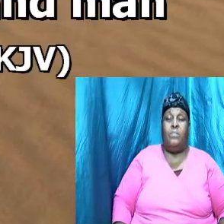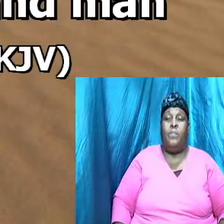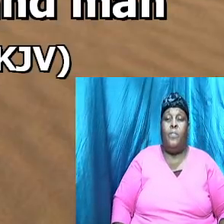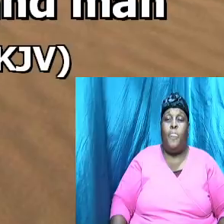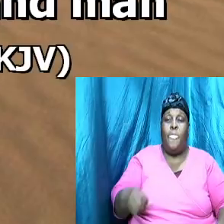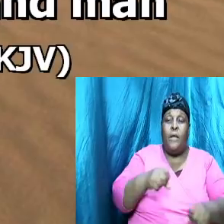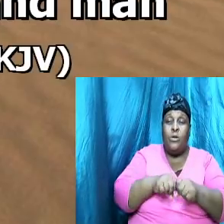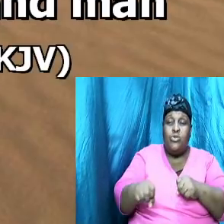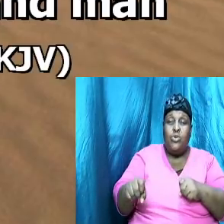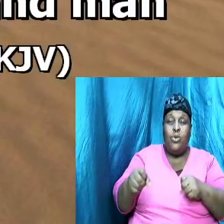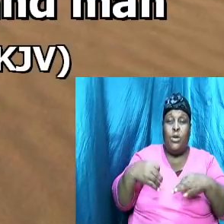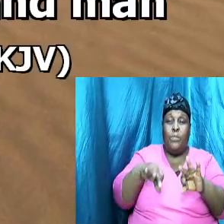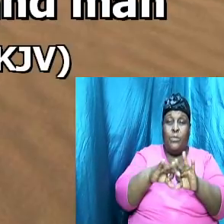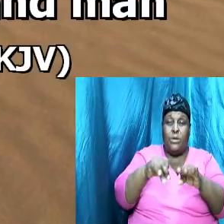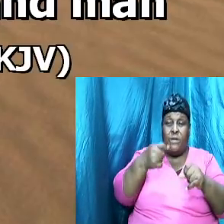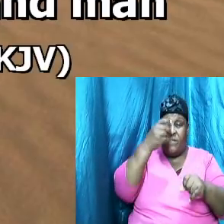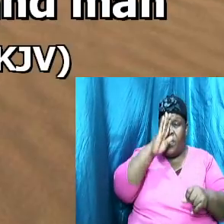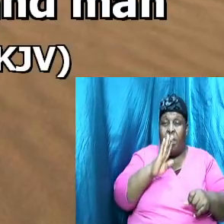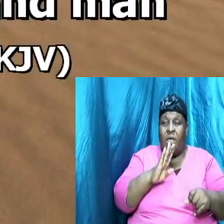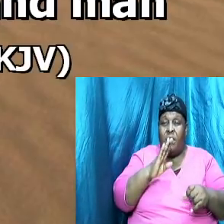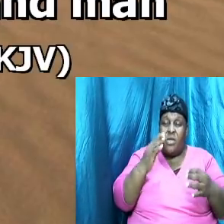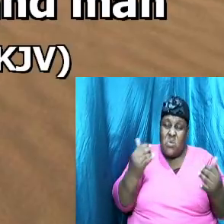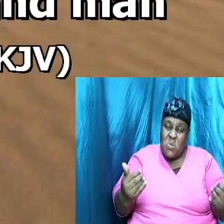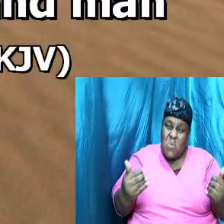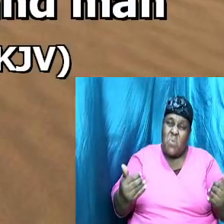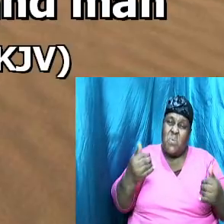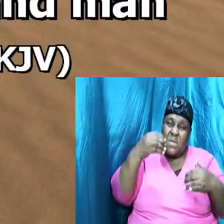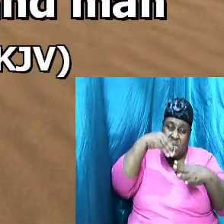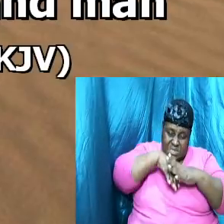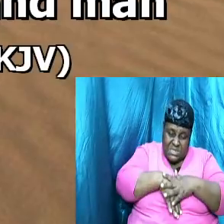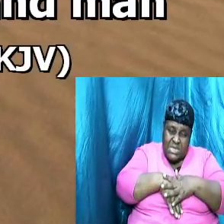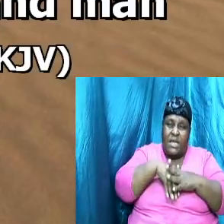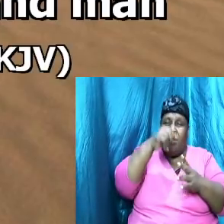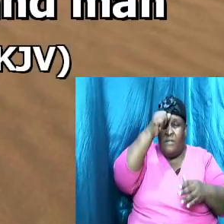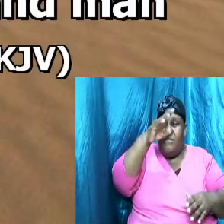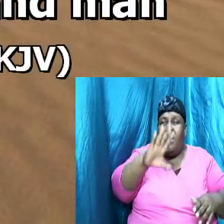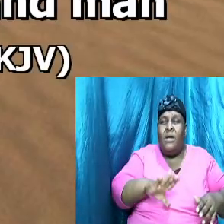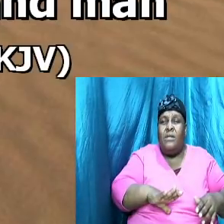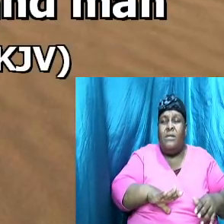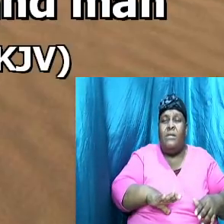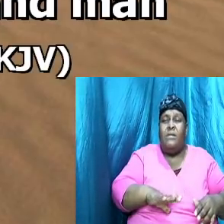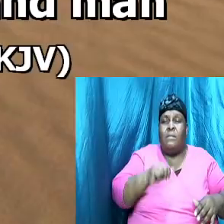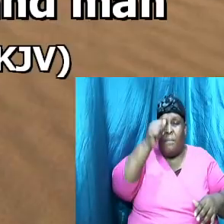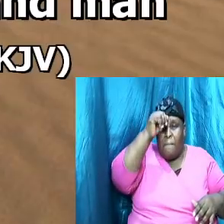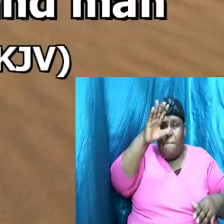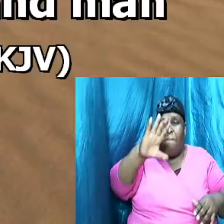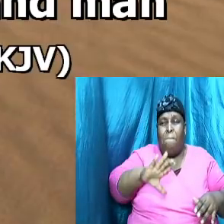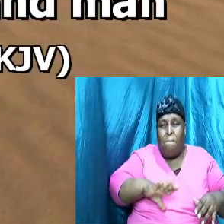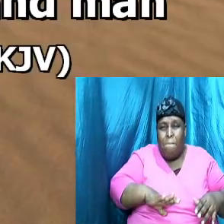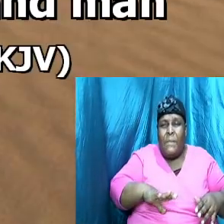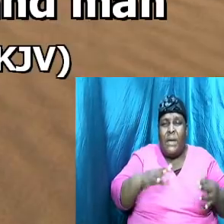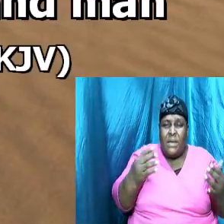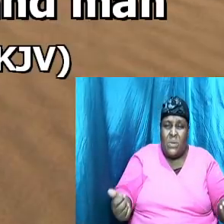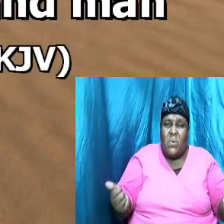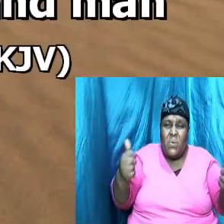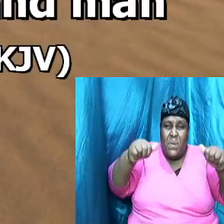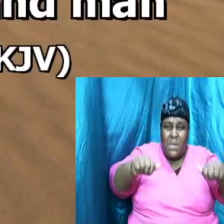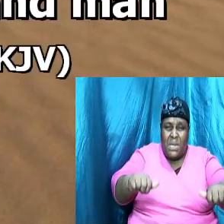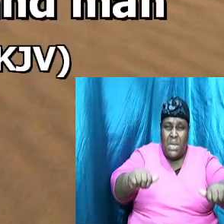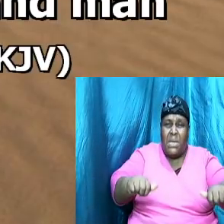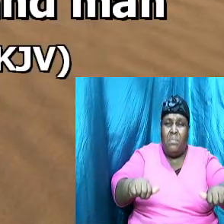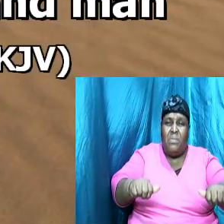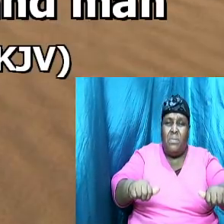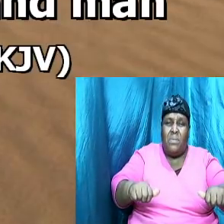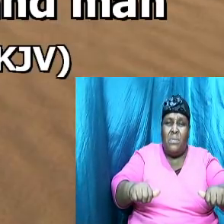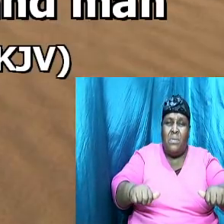God was now inside of man therefore man was now able to reflect